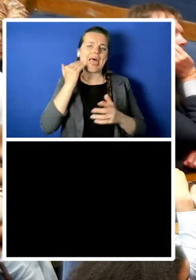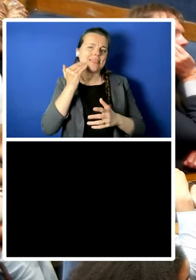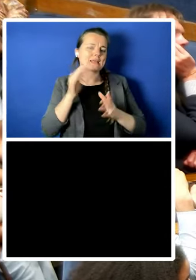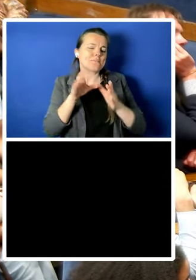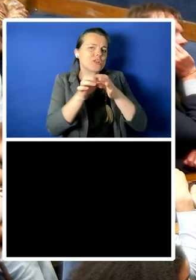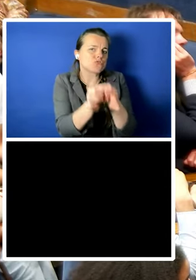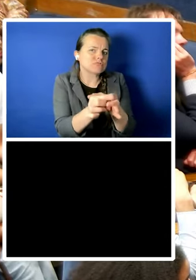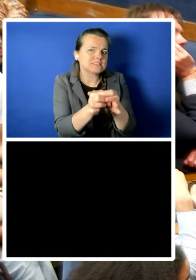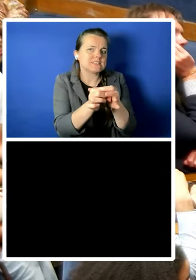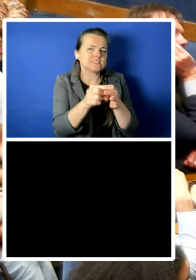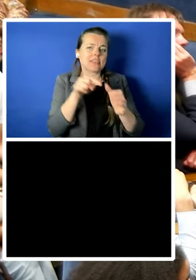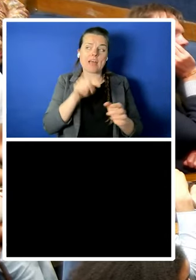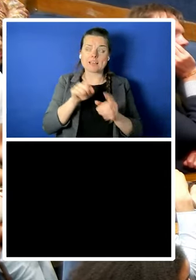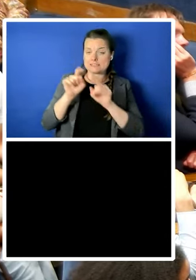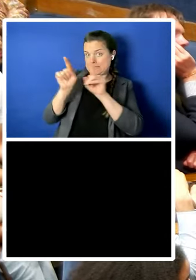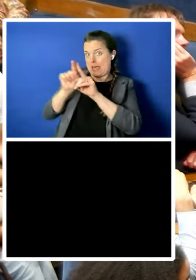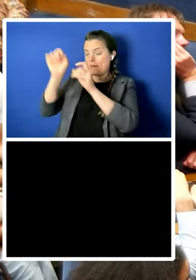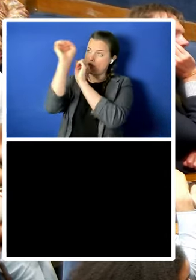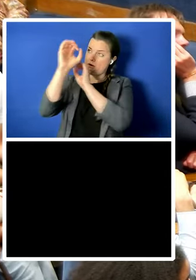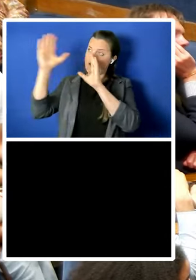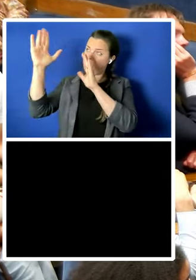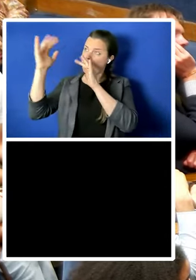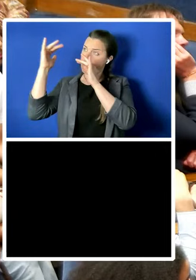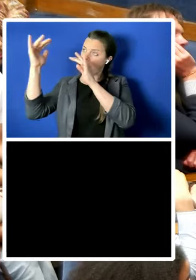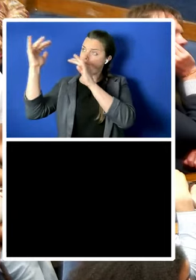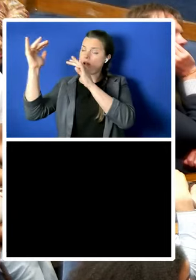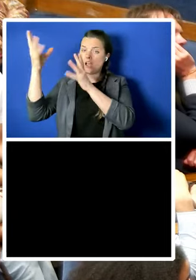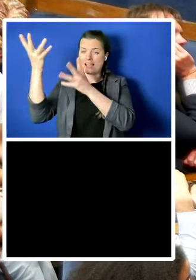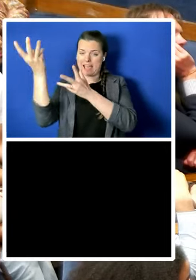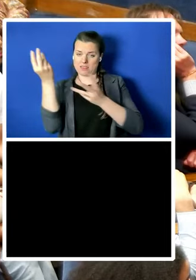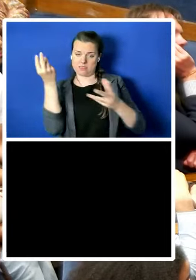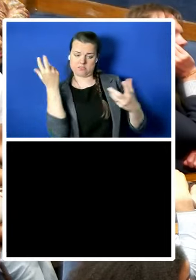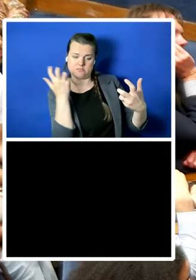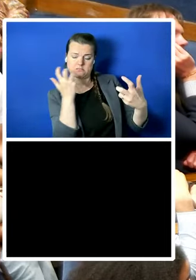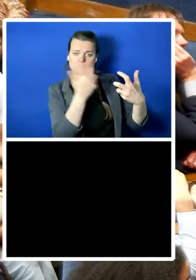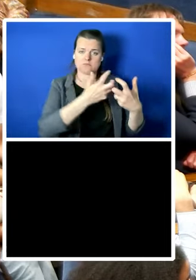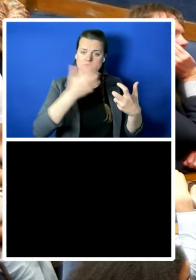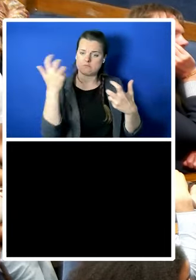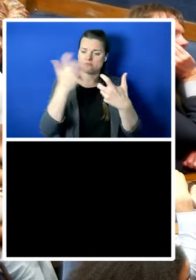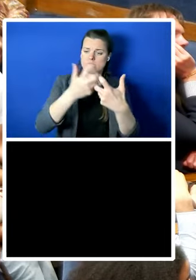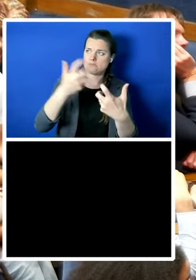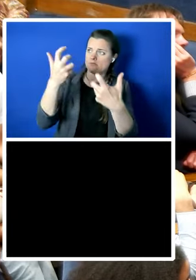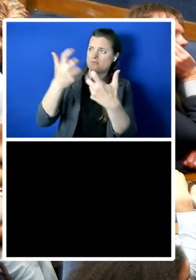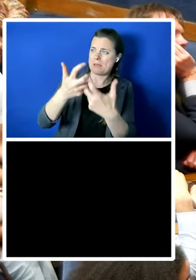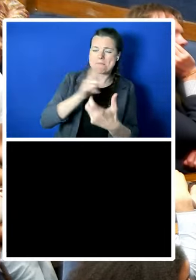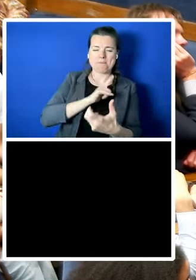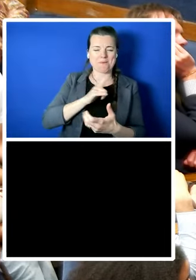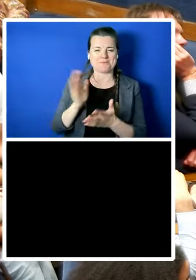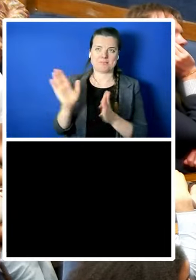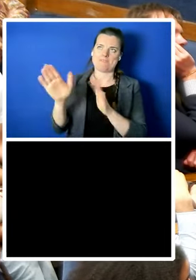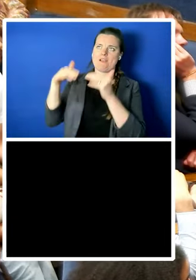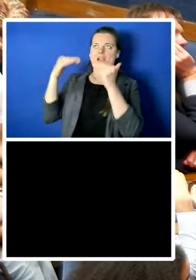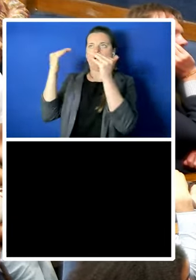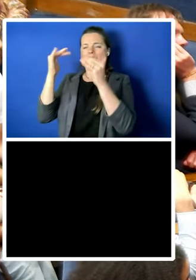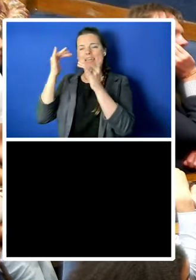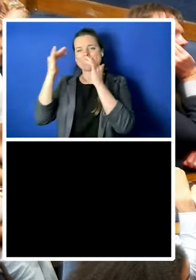do they apply to them in the context of these these very lofty theories of human rights that you've spoken about